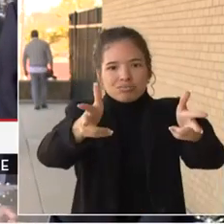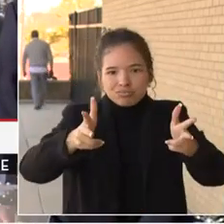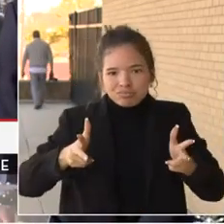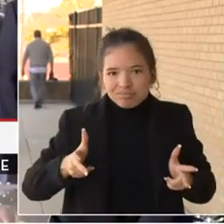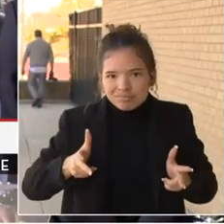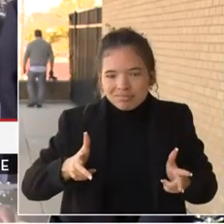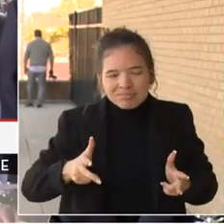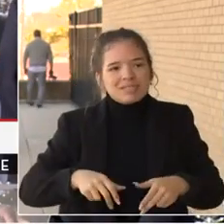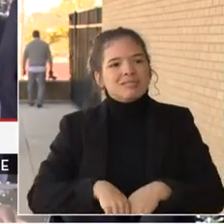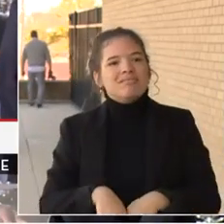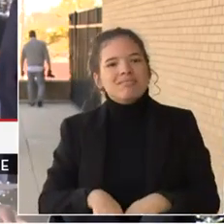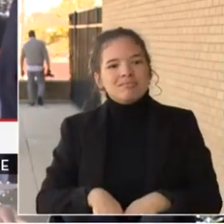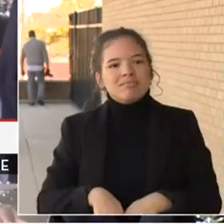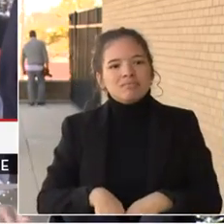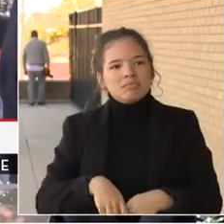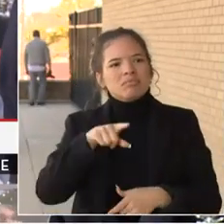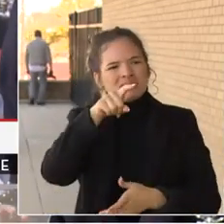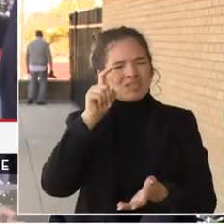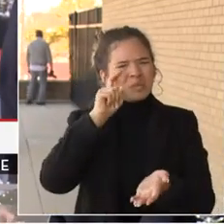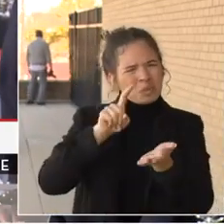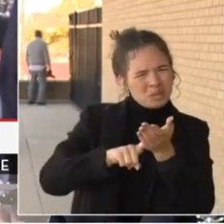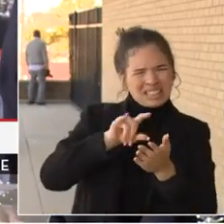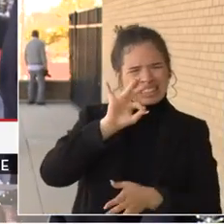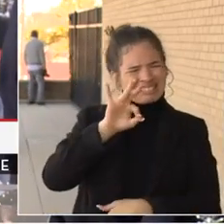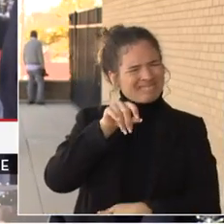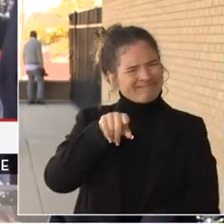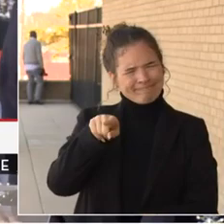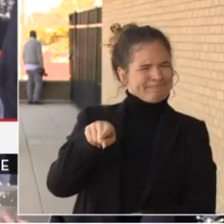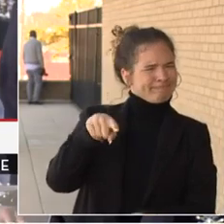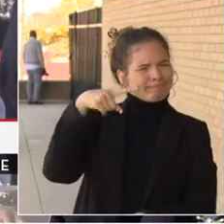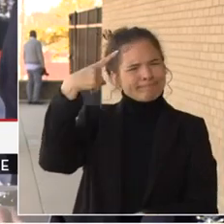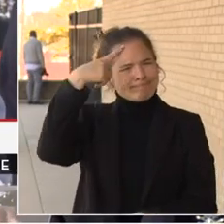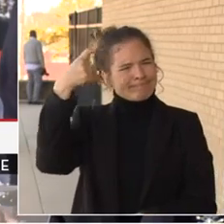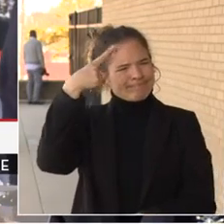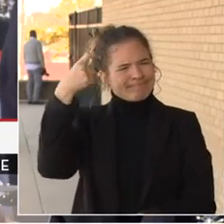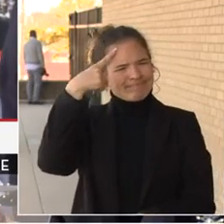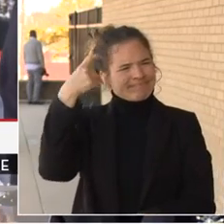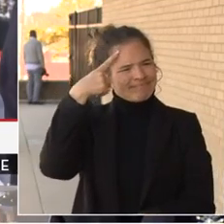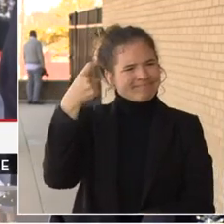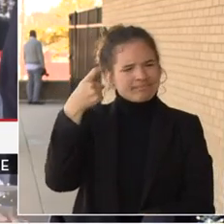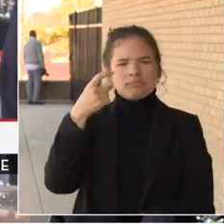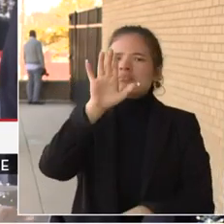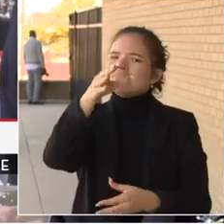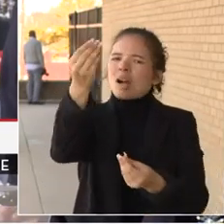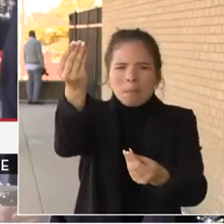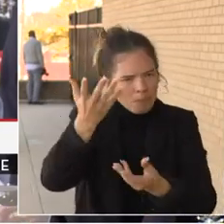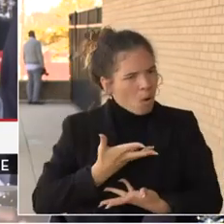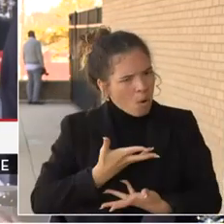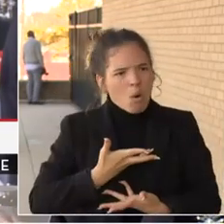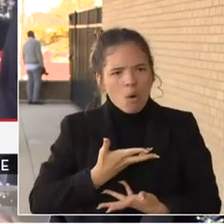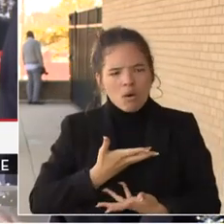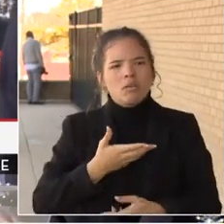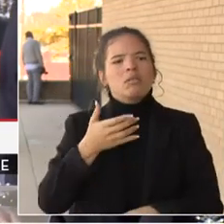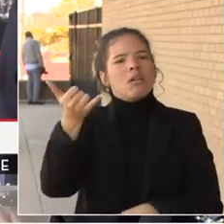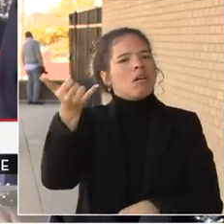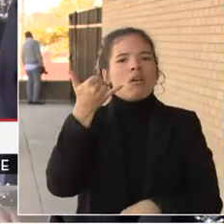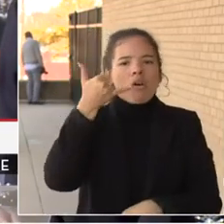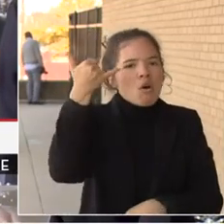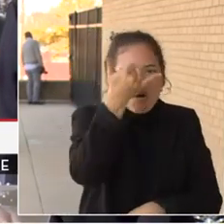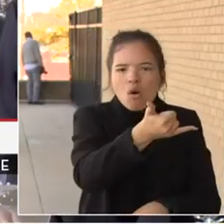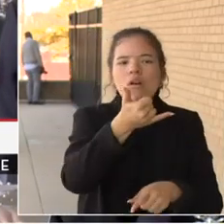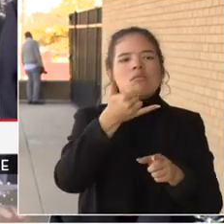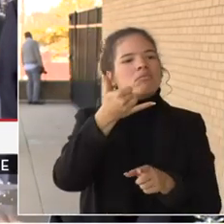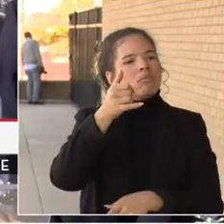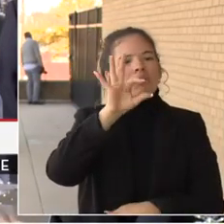when something doesn't look right. And if you see something, obviously we want you to say something. Call 911 if you see a crime in